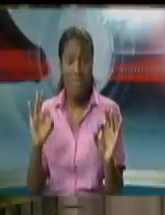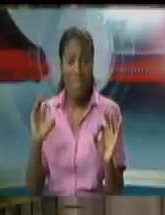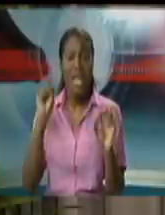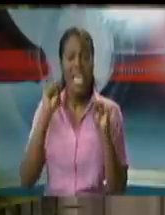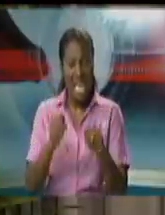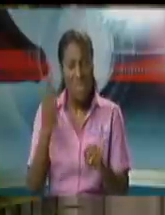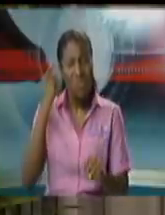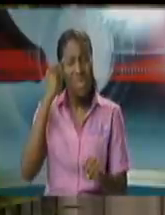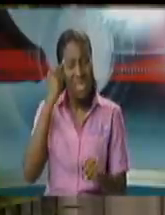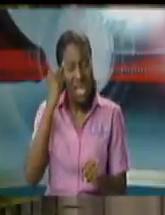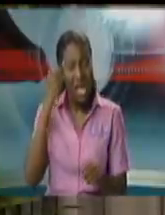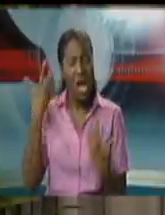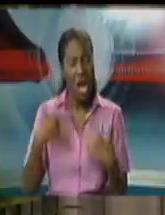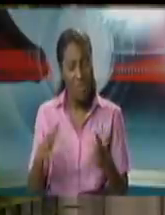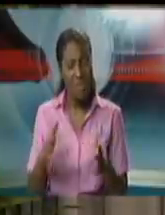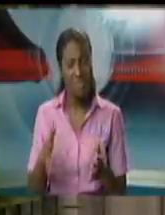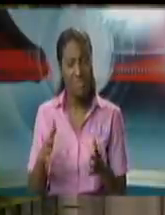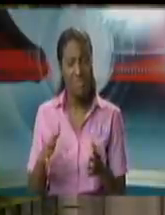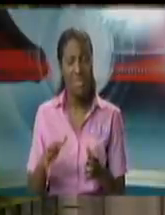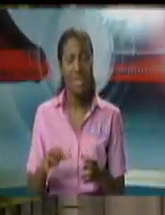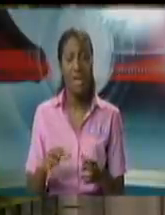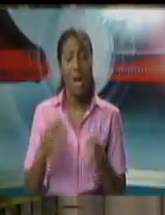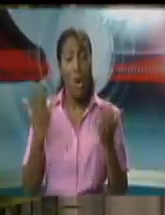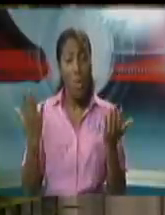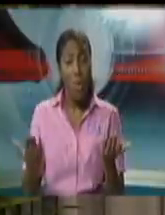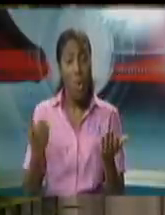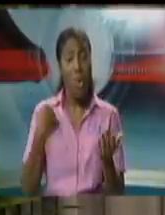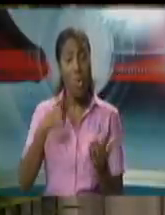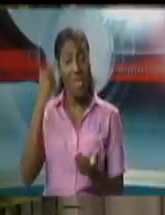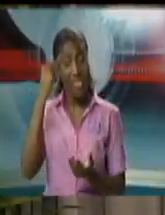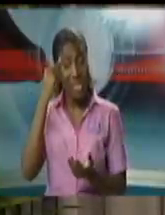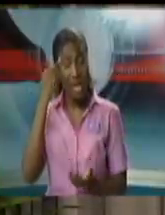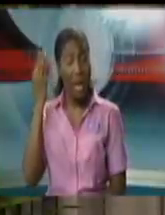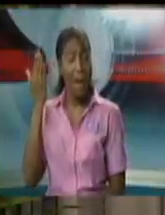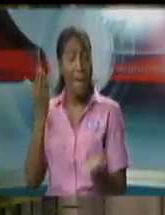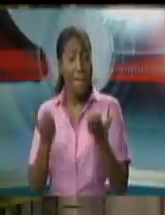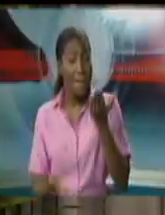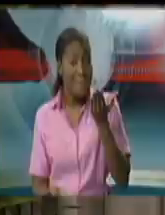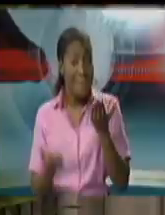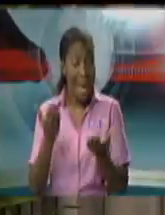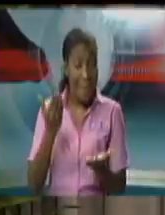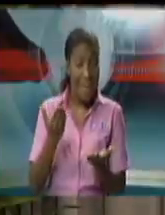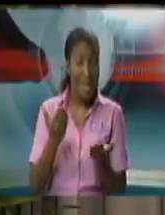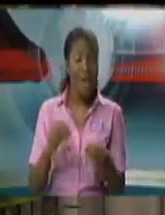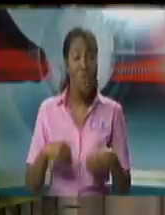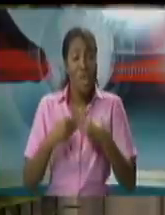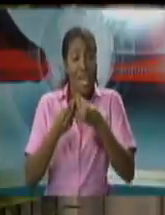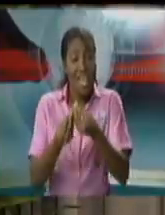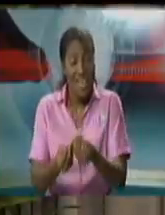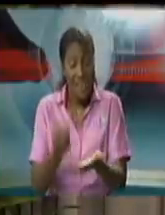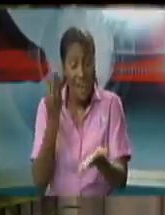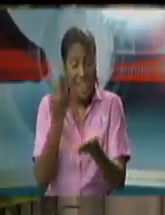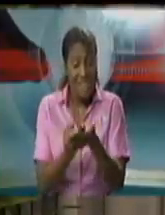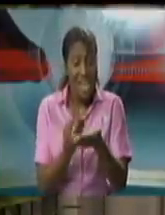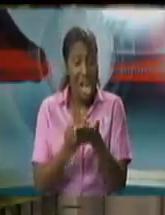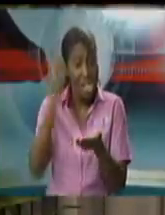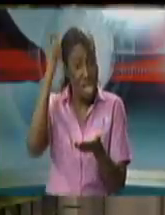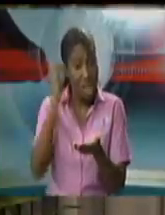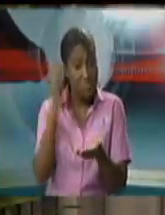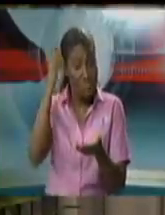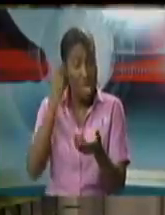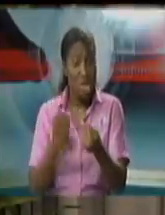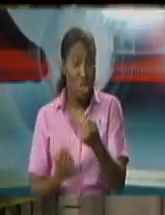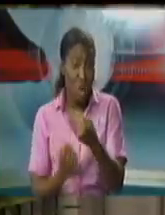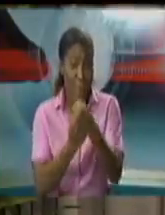the conversation a little bit further we're looking at whether there should be a financial support engaged in this in the small interim position